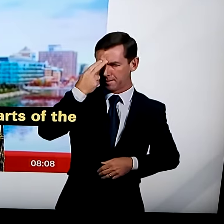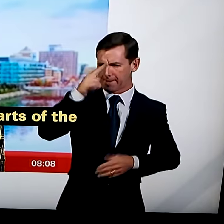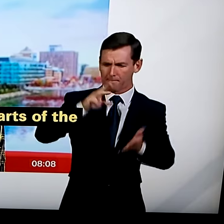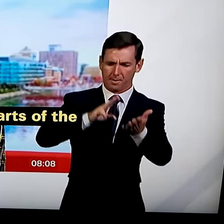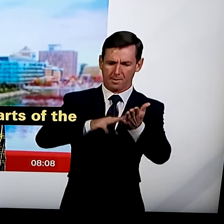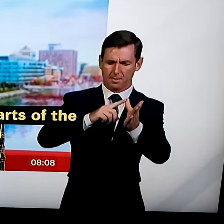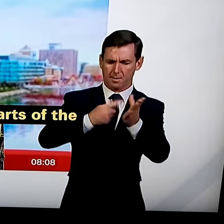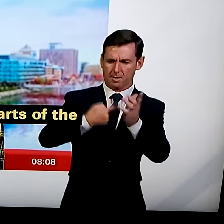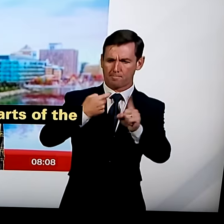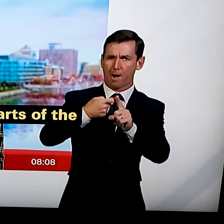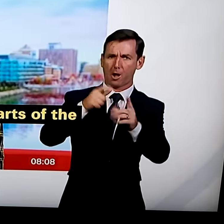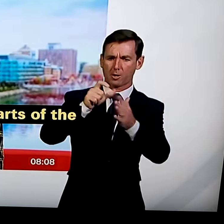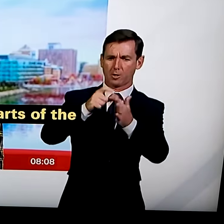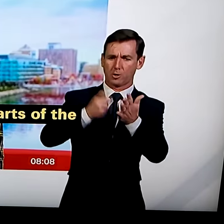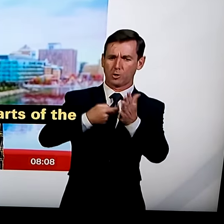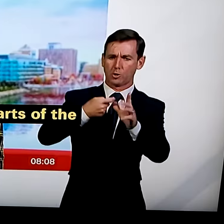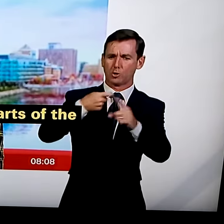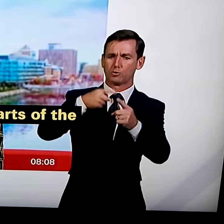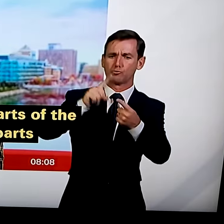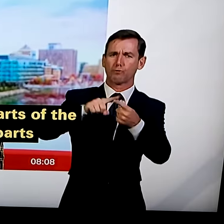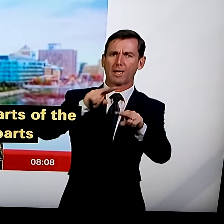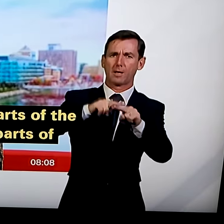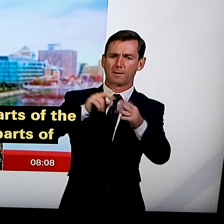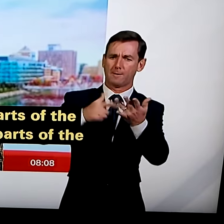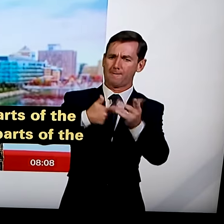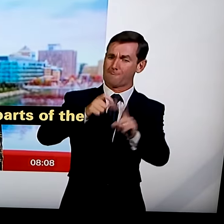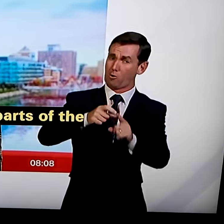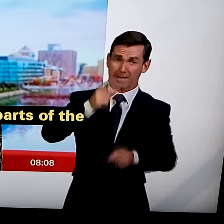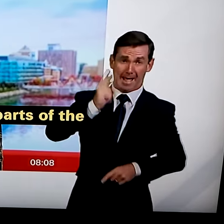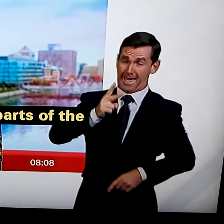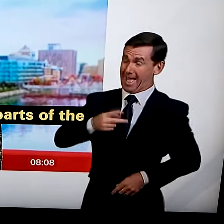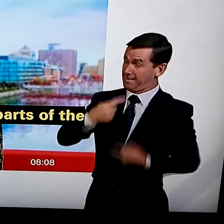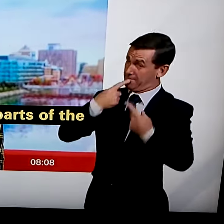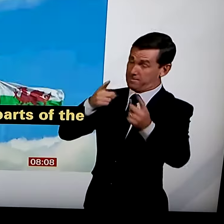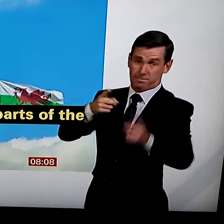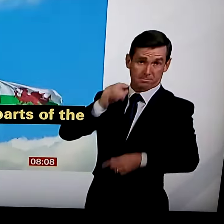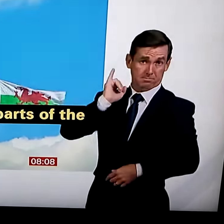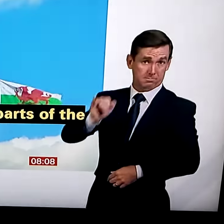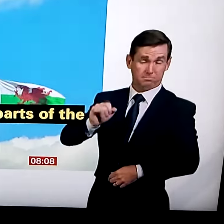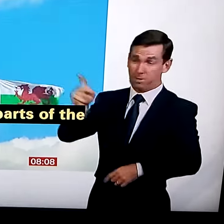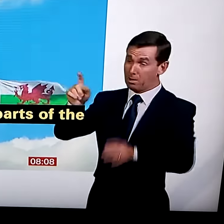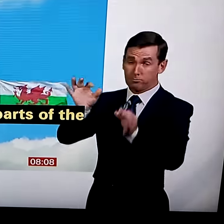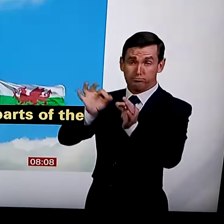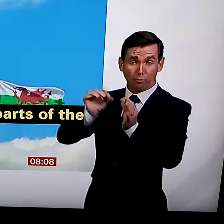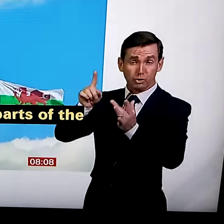a core that was in there, but that's where it's not supposed to be, you know, this is something that could be in that space. It's like this.